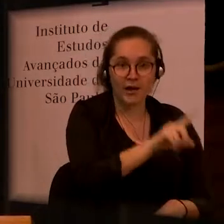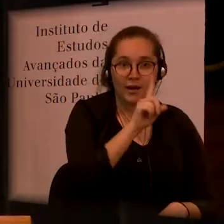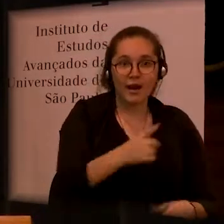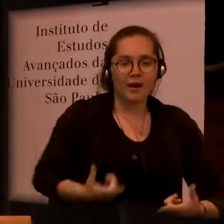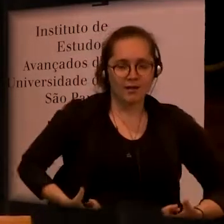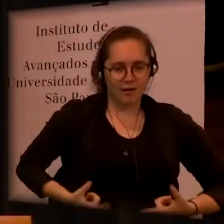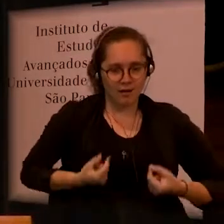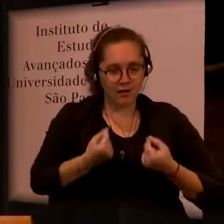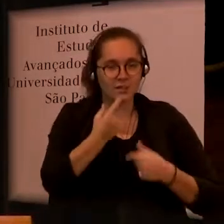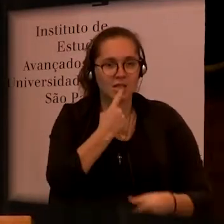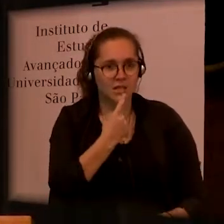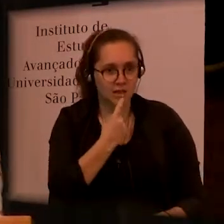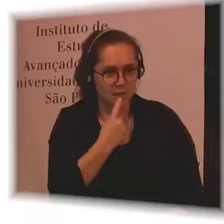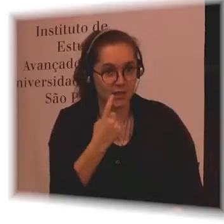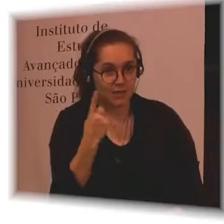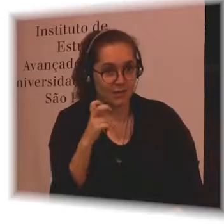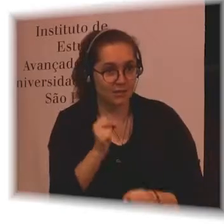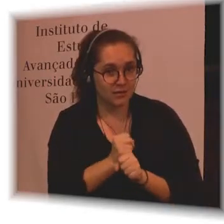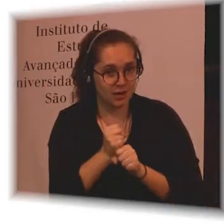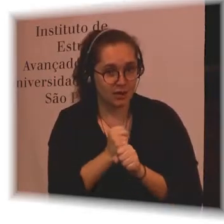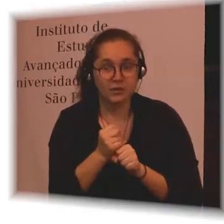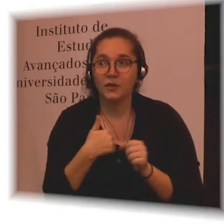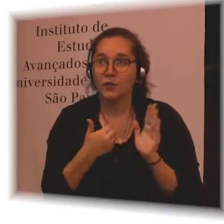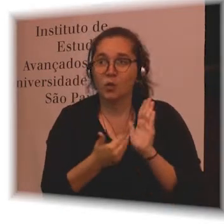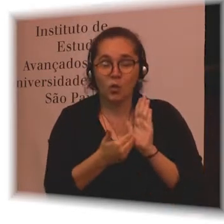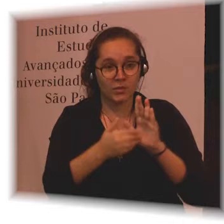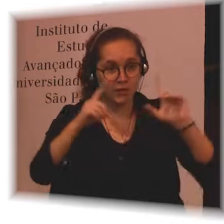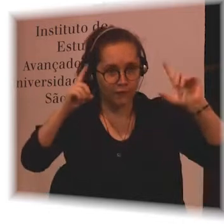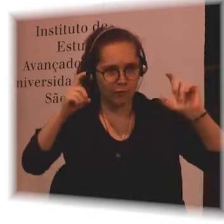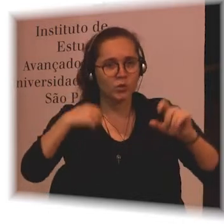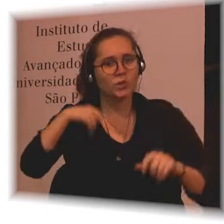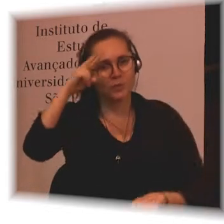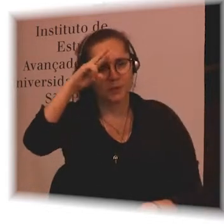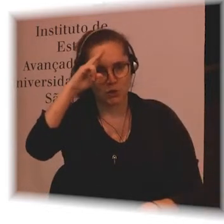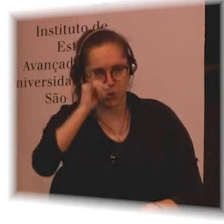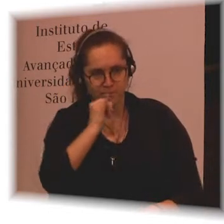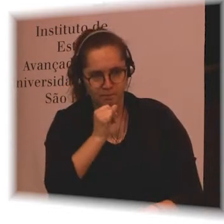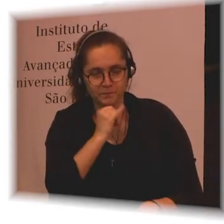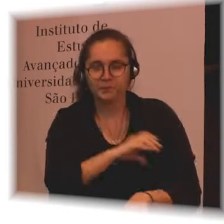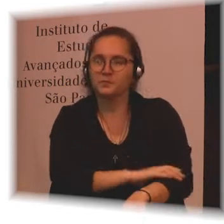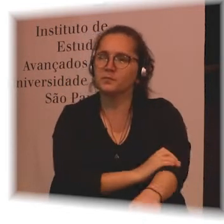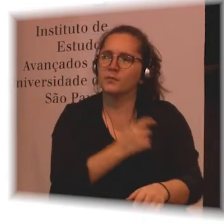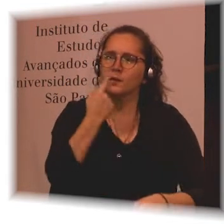start with a photo and a story. So do you know who this small girl is?